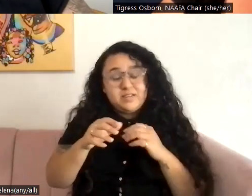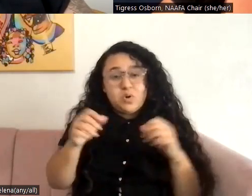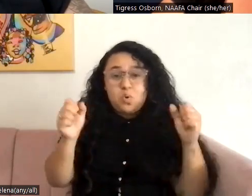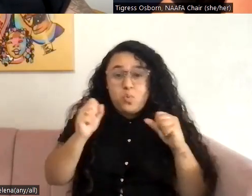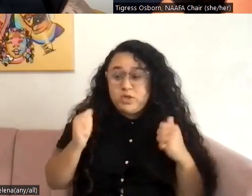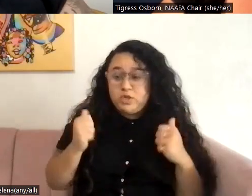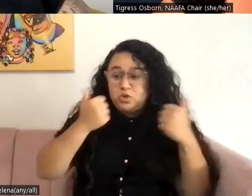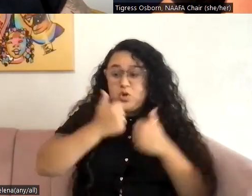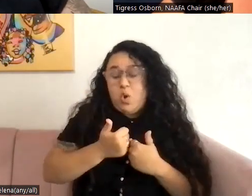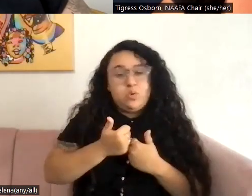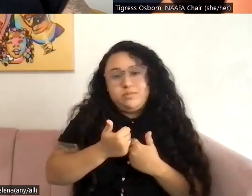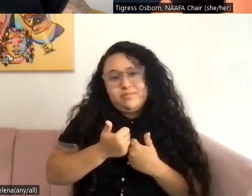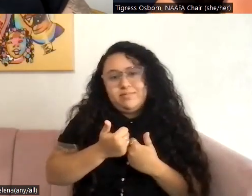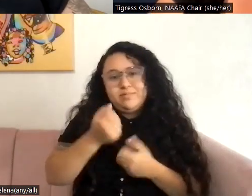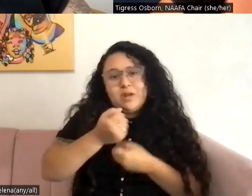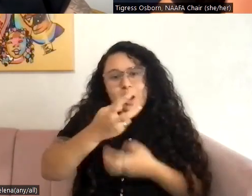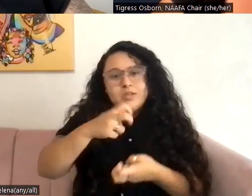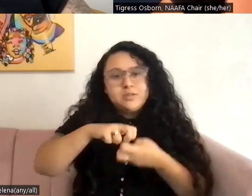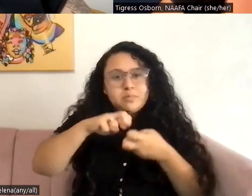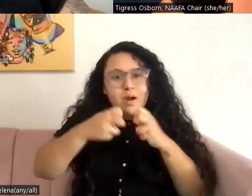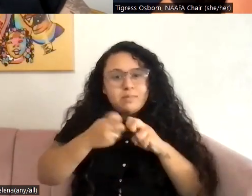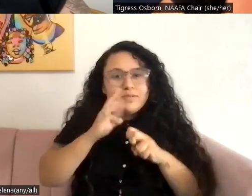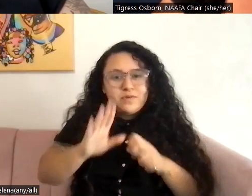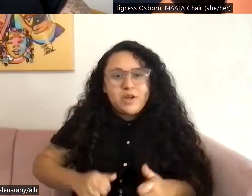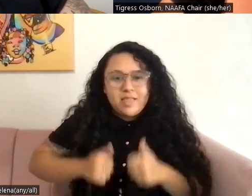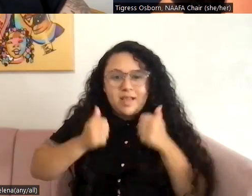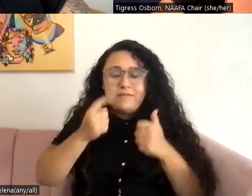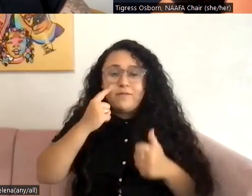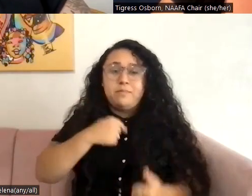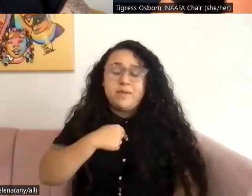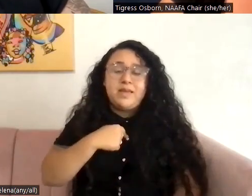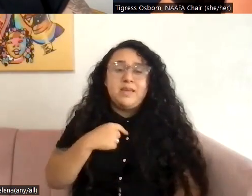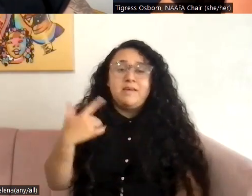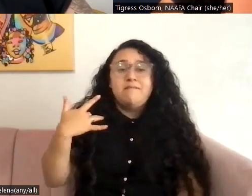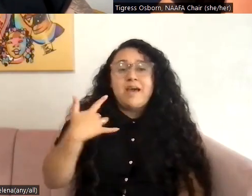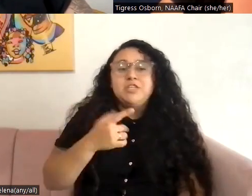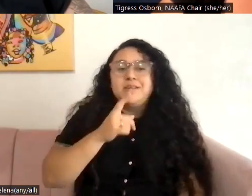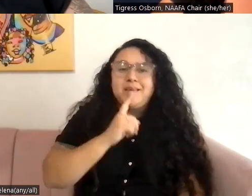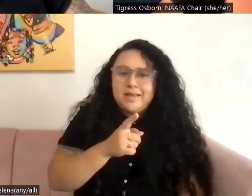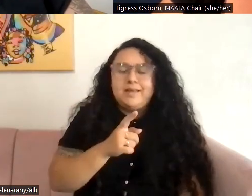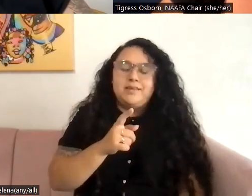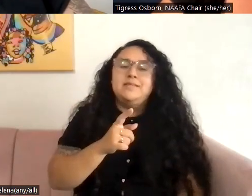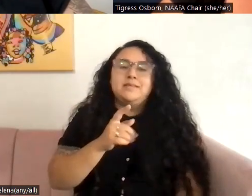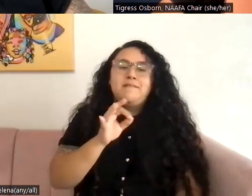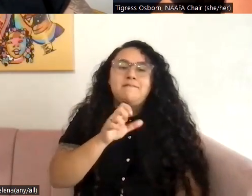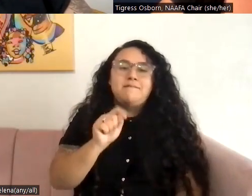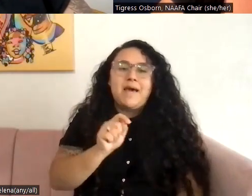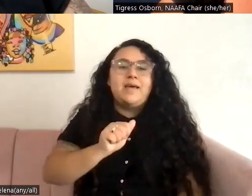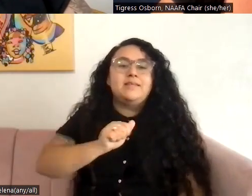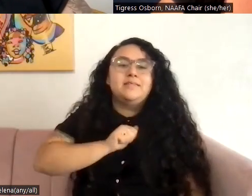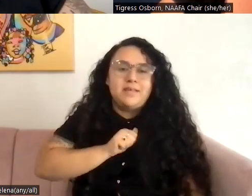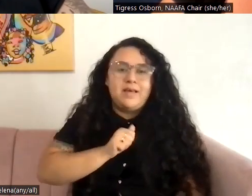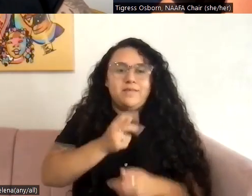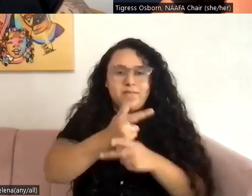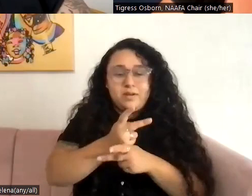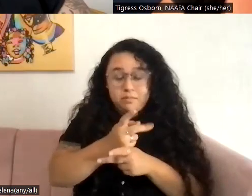being able to live your life. So for me, it's like fashion is fat self-care because if I don't have the tools to go out and live, I don't